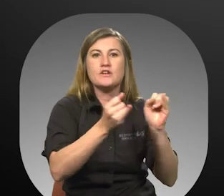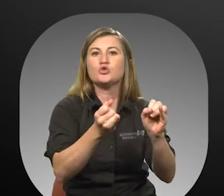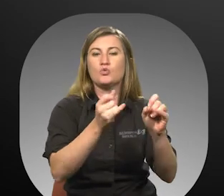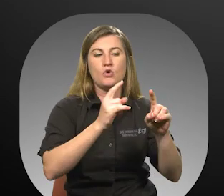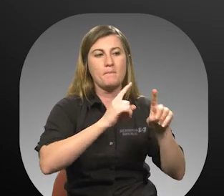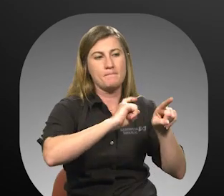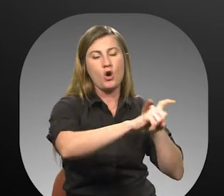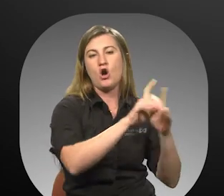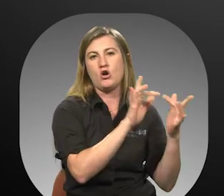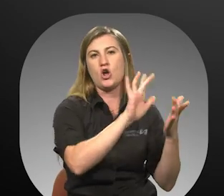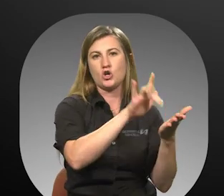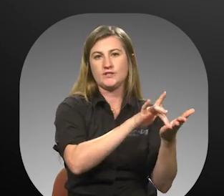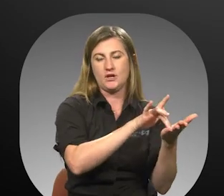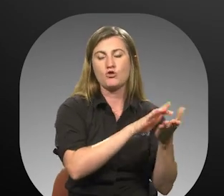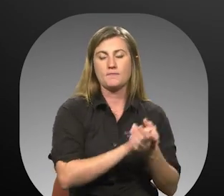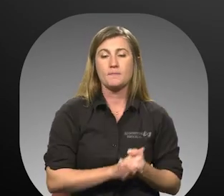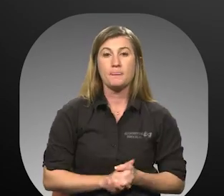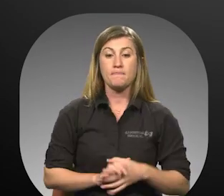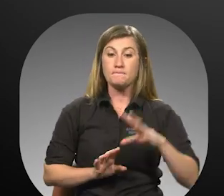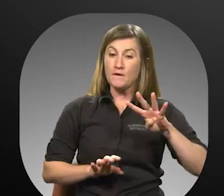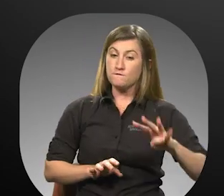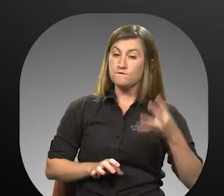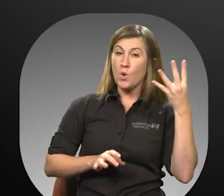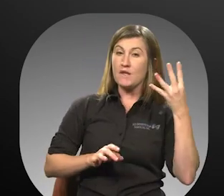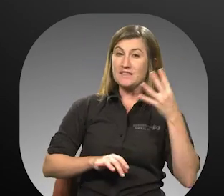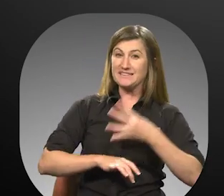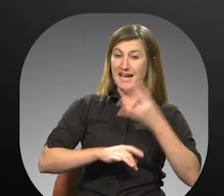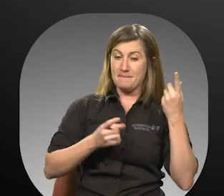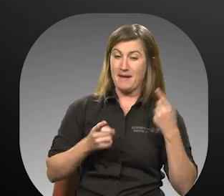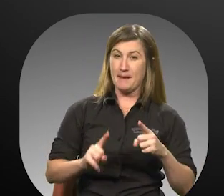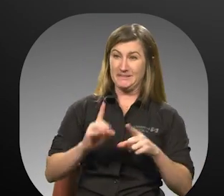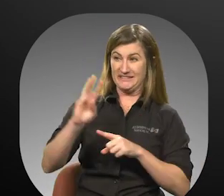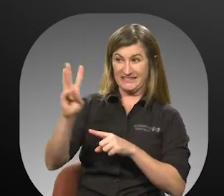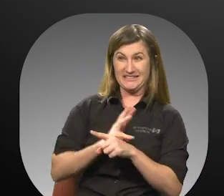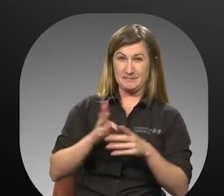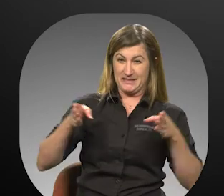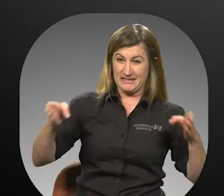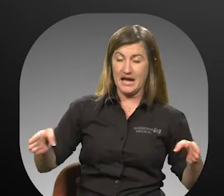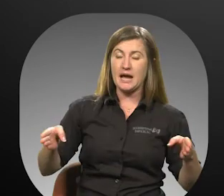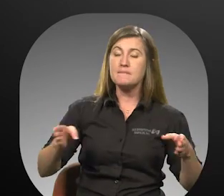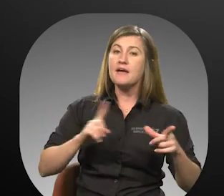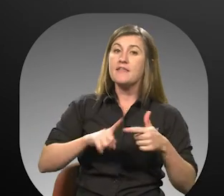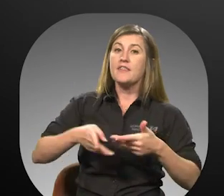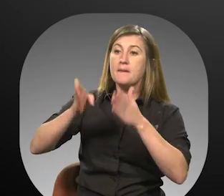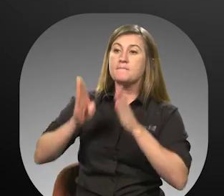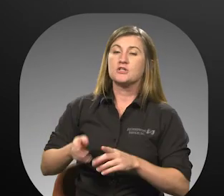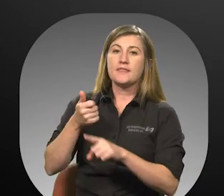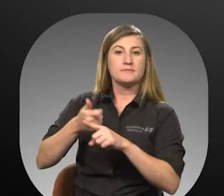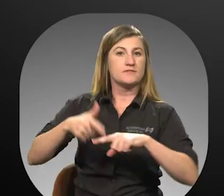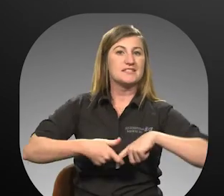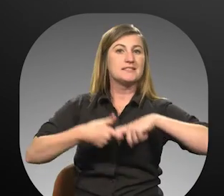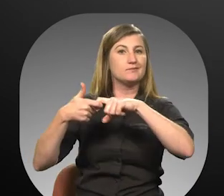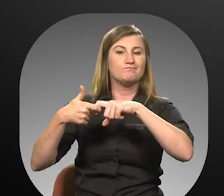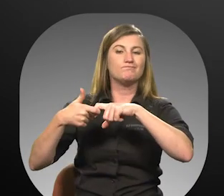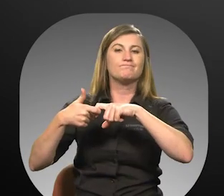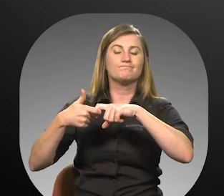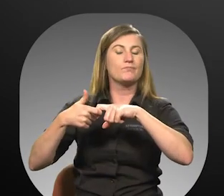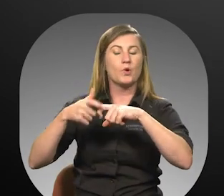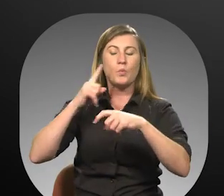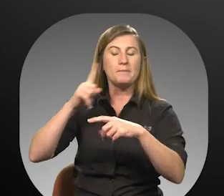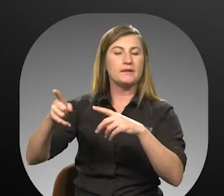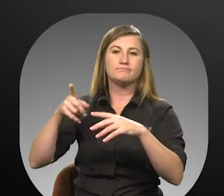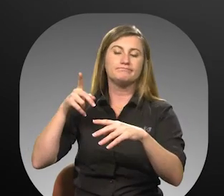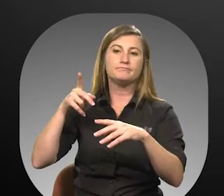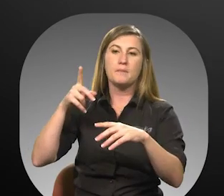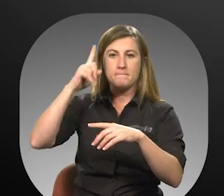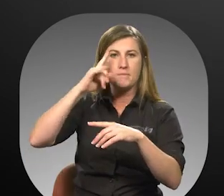call center. 4. Upon the fourth occurrence within a six-month period, the individual's subscription privileges will be terminated